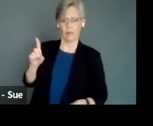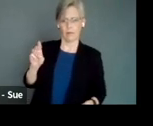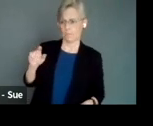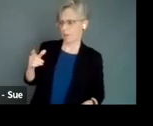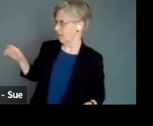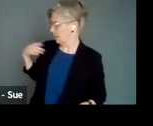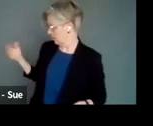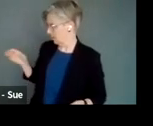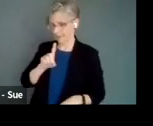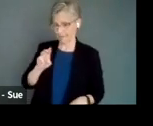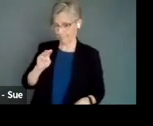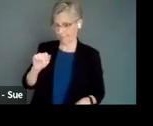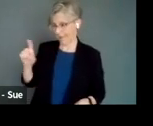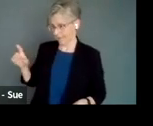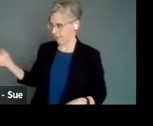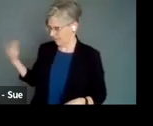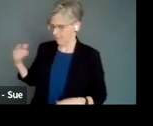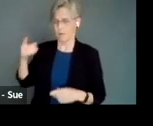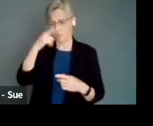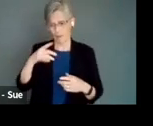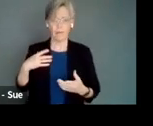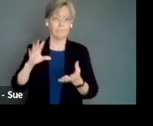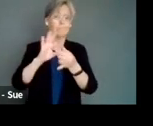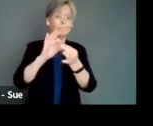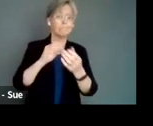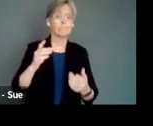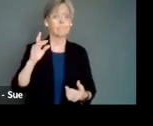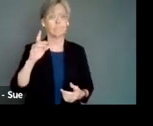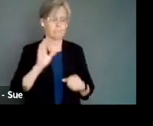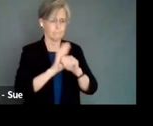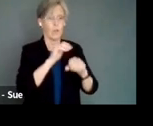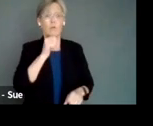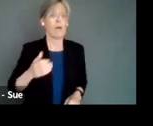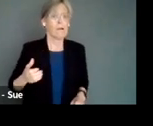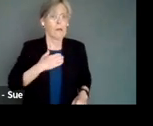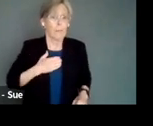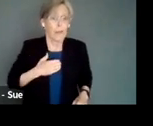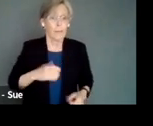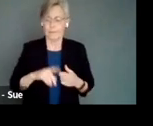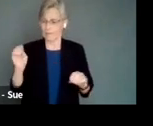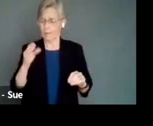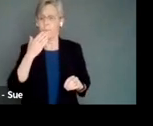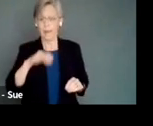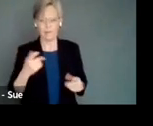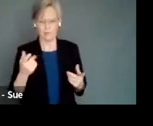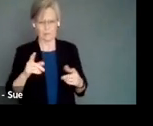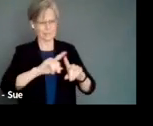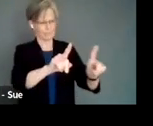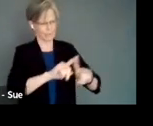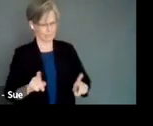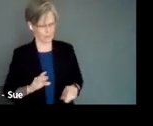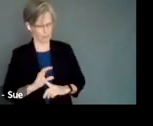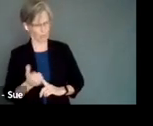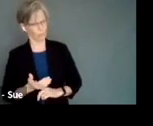come to this meeting with me so I can raise these concerns? And it's not a complaint. It's nothing bad happening. It's just cultural differences. We're just